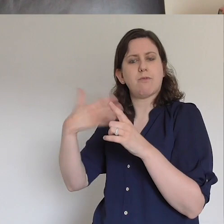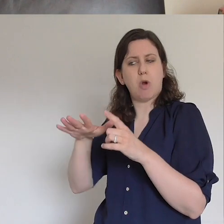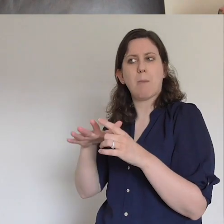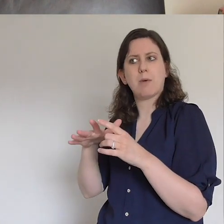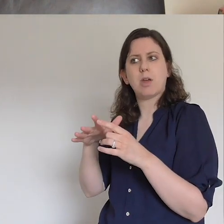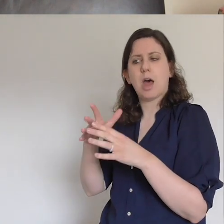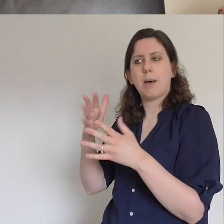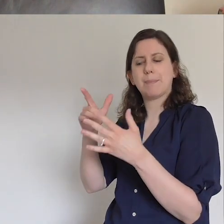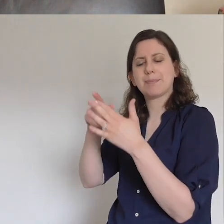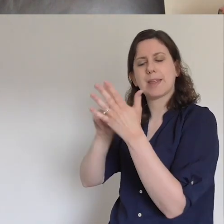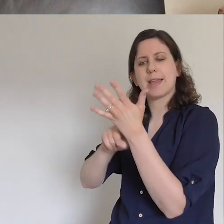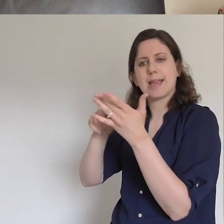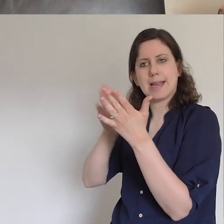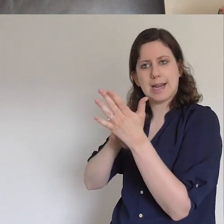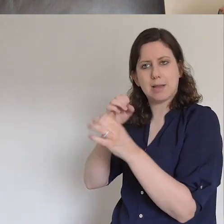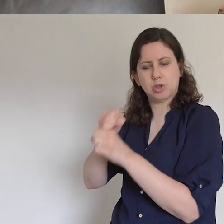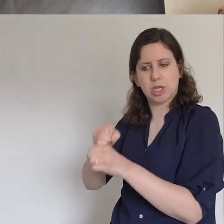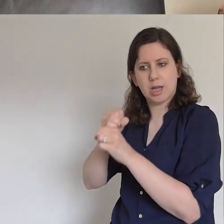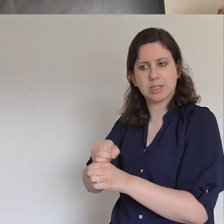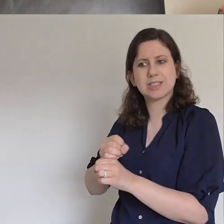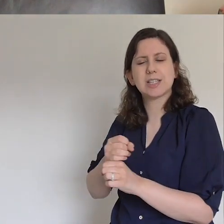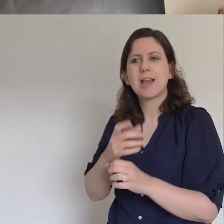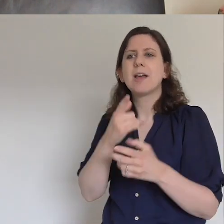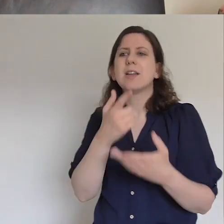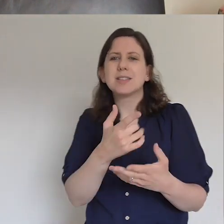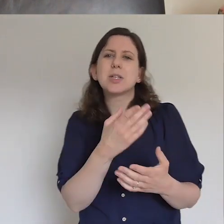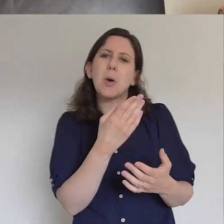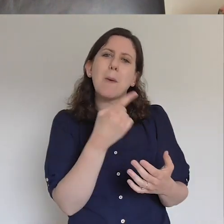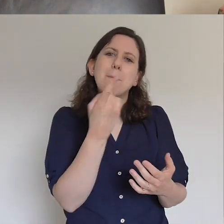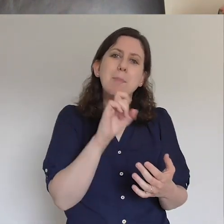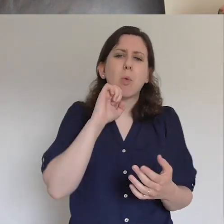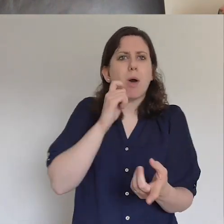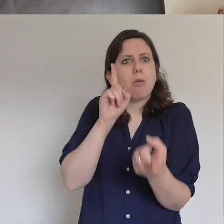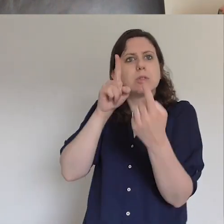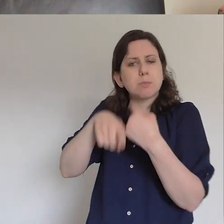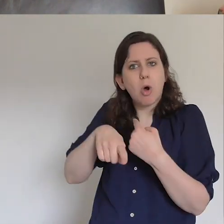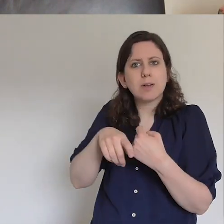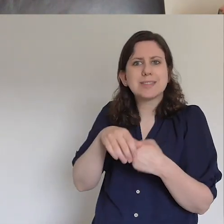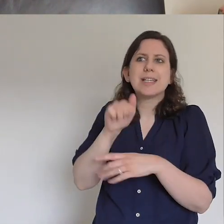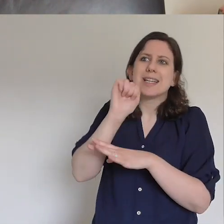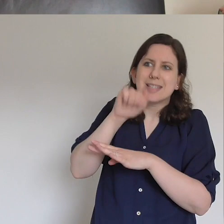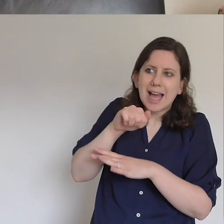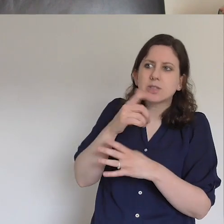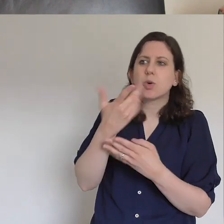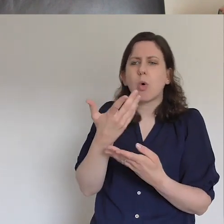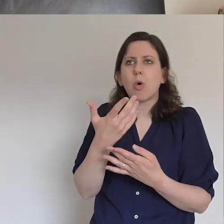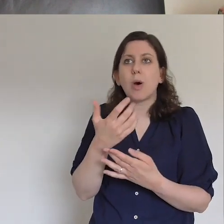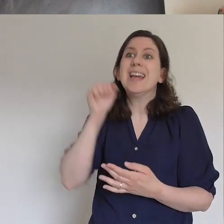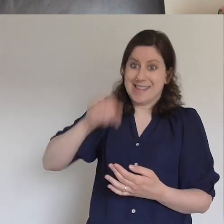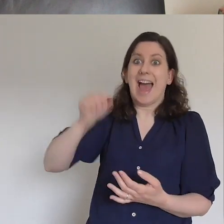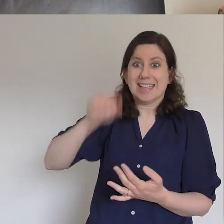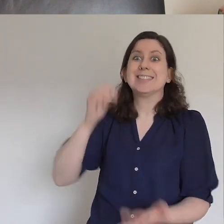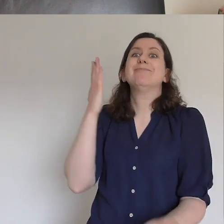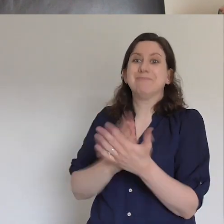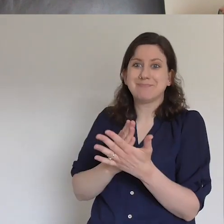I'm probably in and a healthy maybe which is I haven't ruled it out yet. And some of us operate differently in those different spaces. We're better at dealing with big